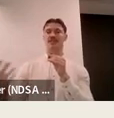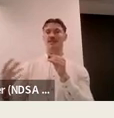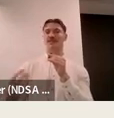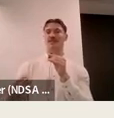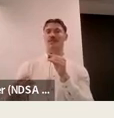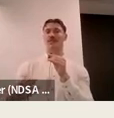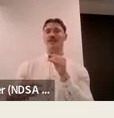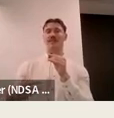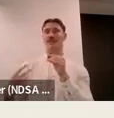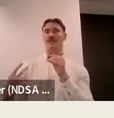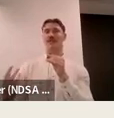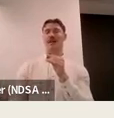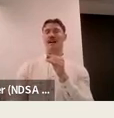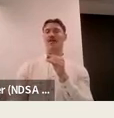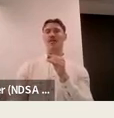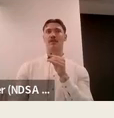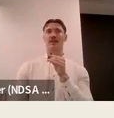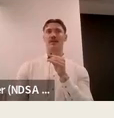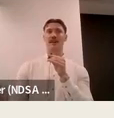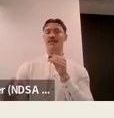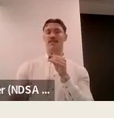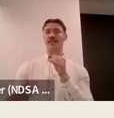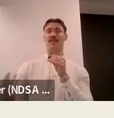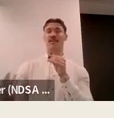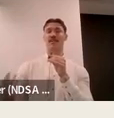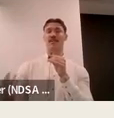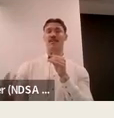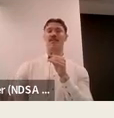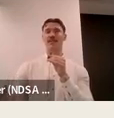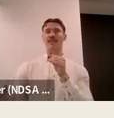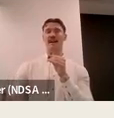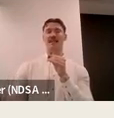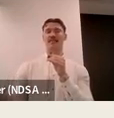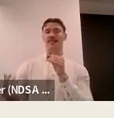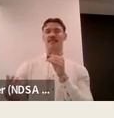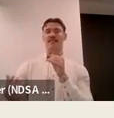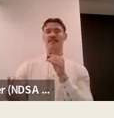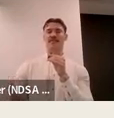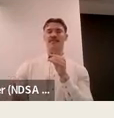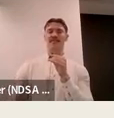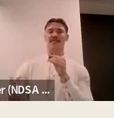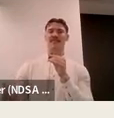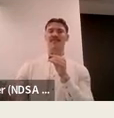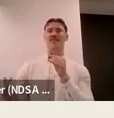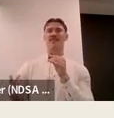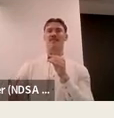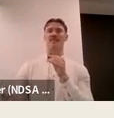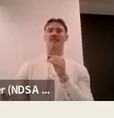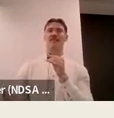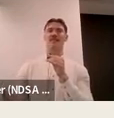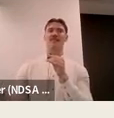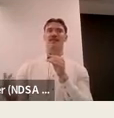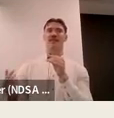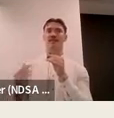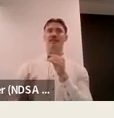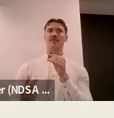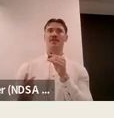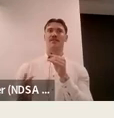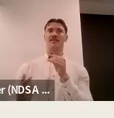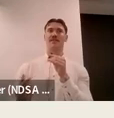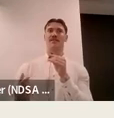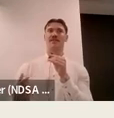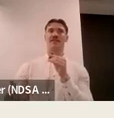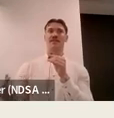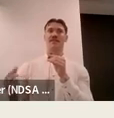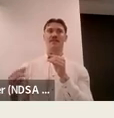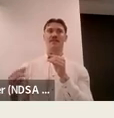it's to actually just reduce the quality of the outcome that you're going to get from any kind of policy and the big one too was that teachers and students were united you know